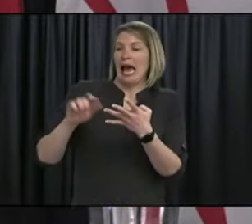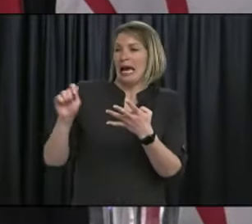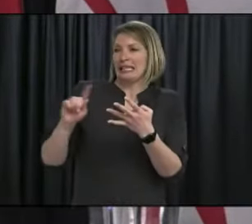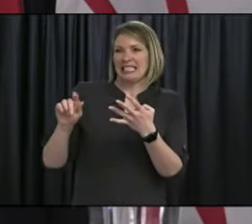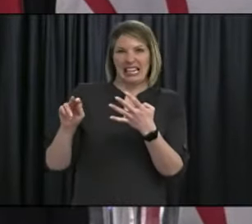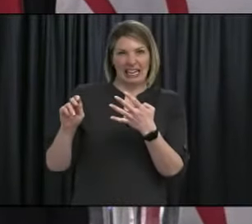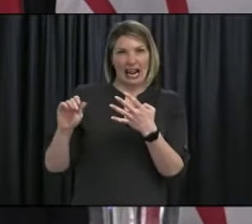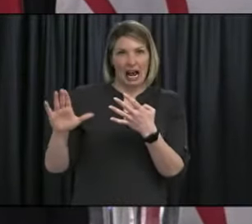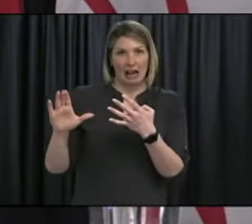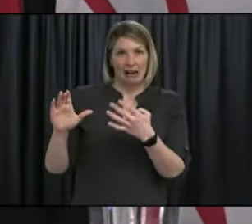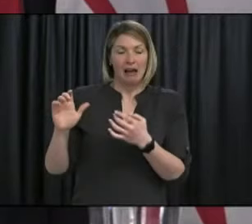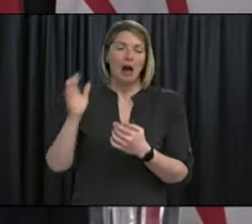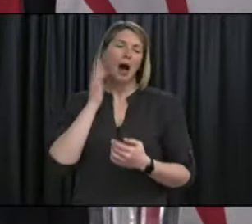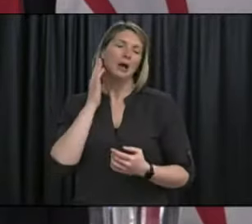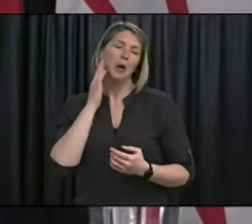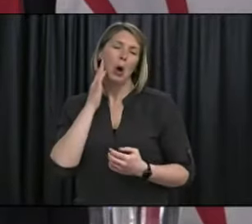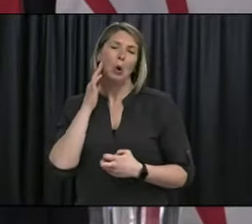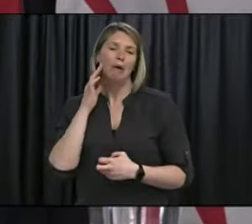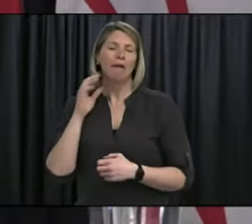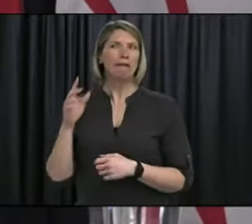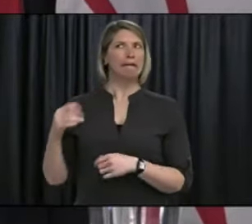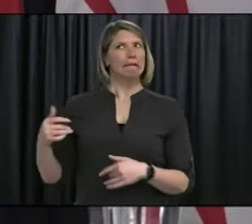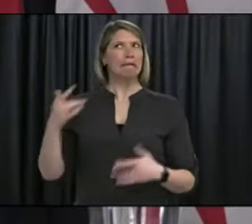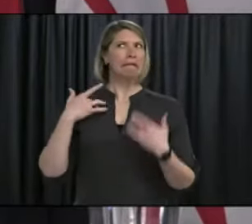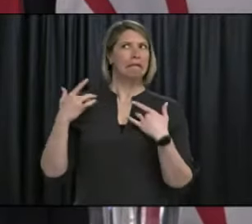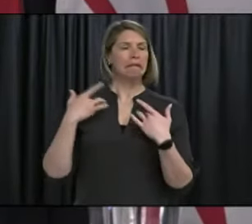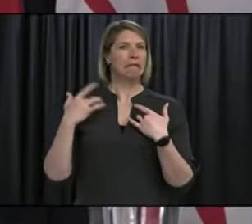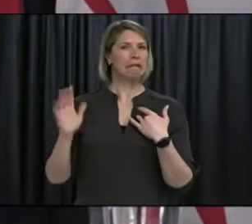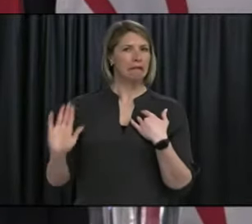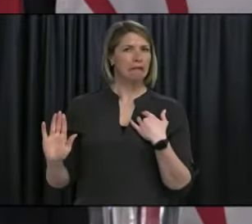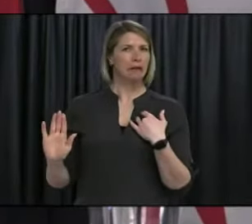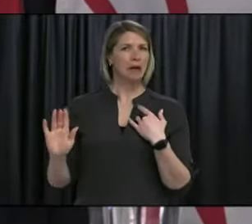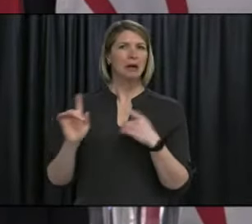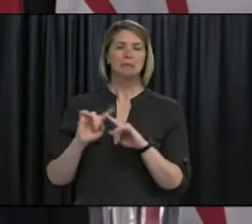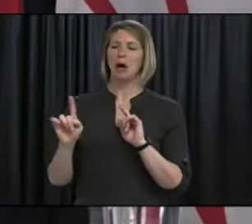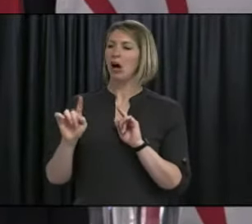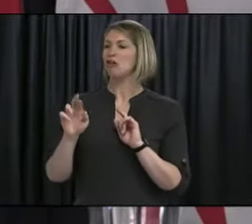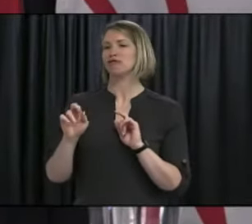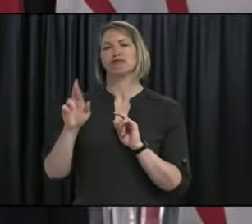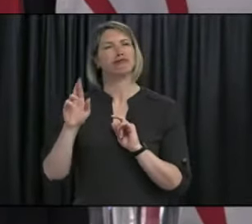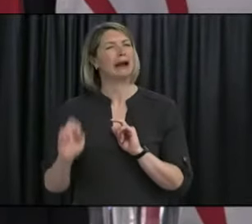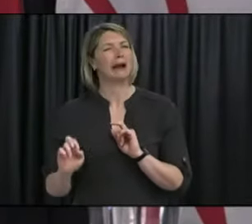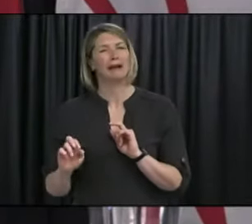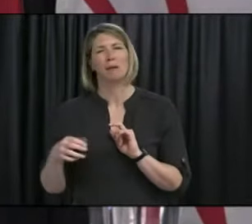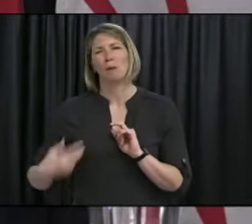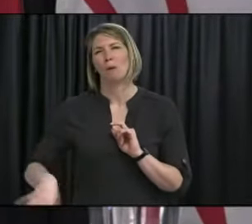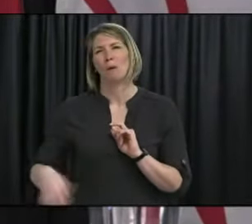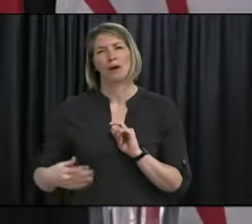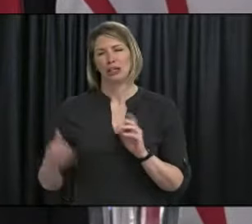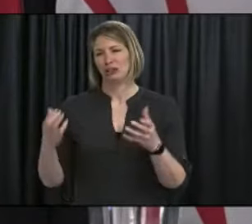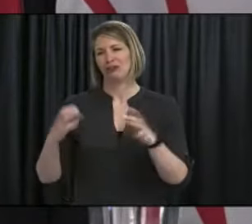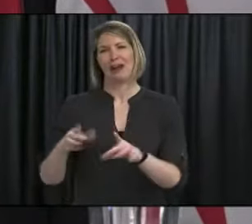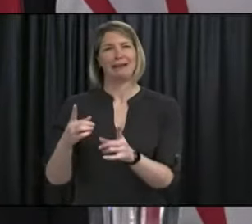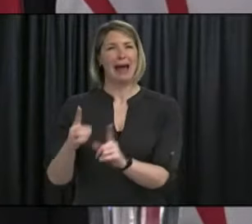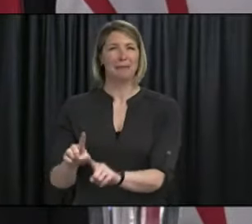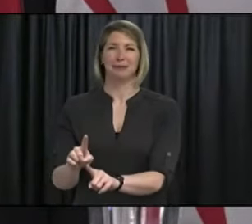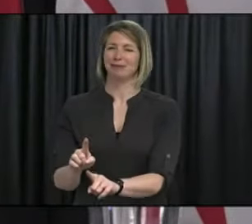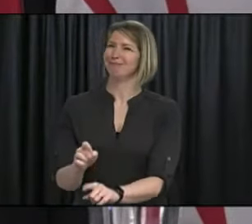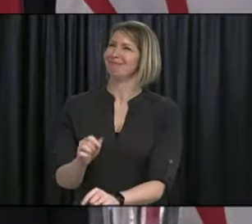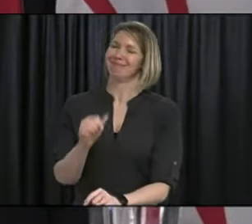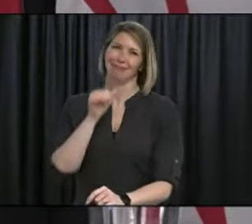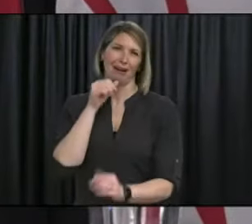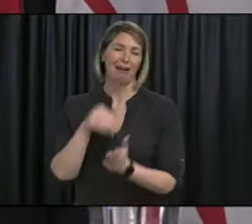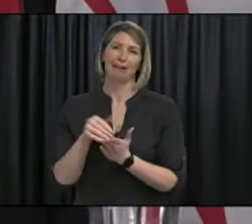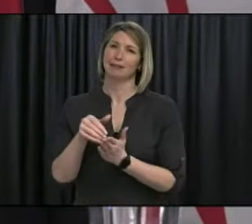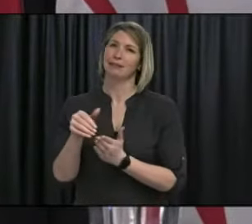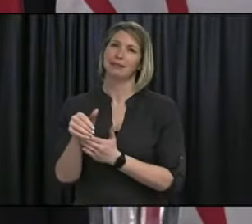you that the chances of those issues arising are still incredibly slim. Federally and provincially, everyone is pivoting quickly to ensure